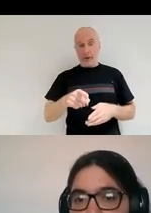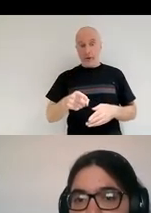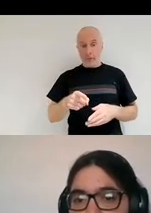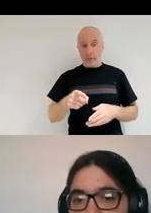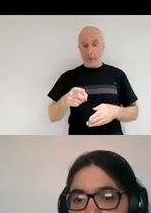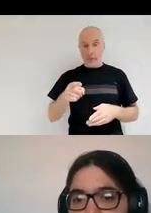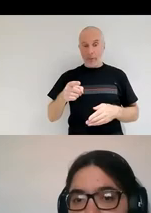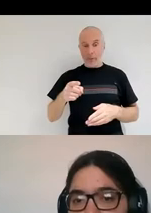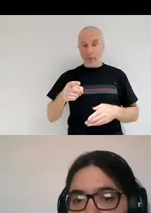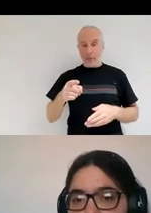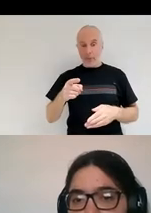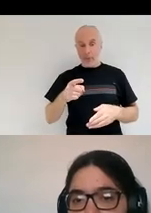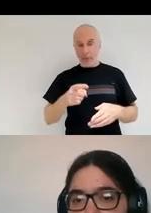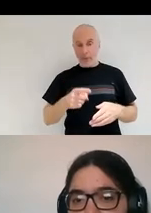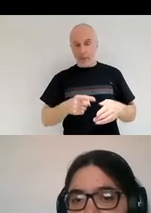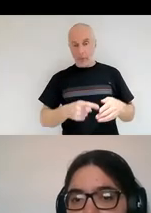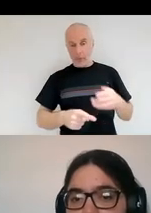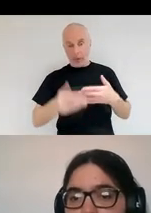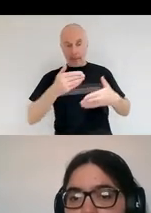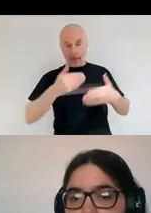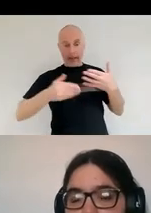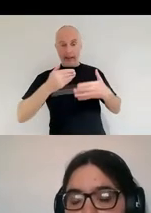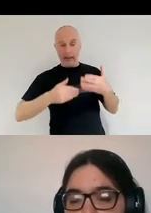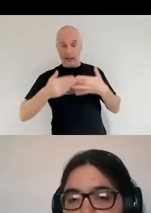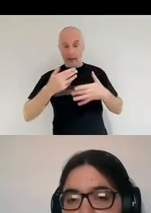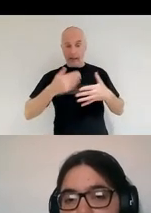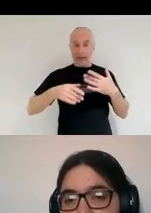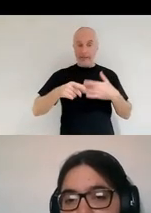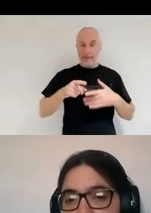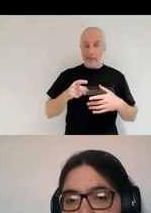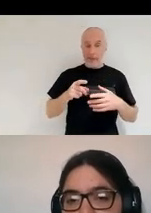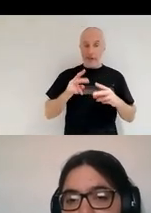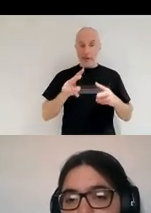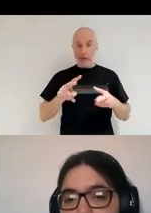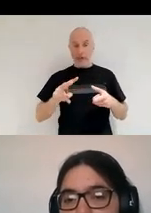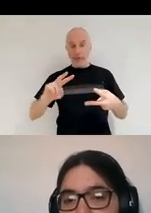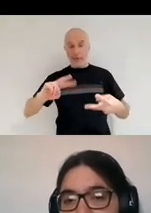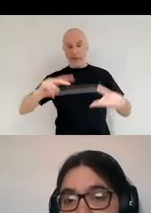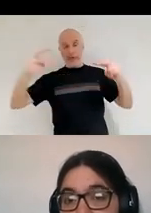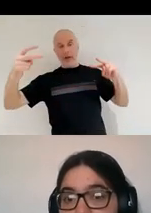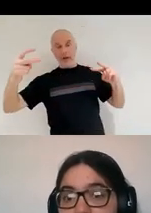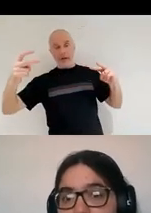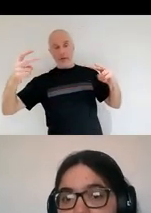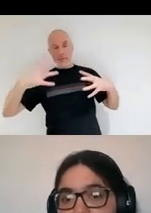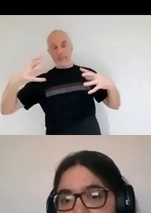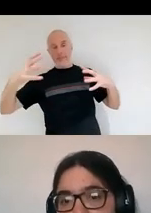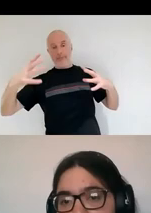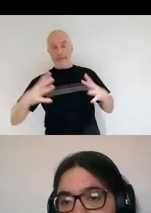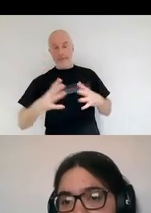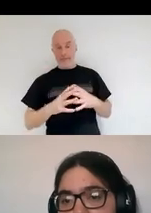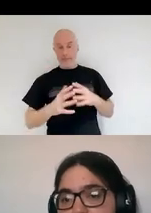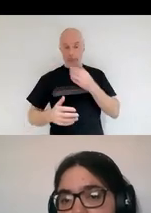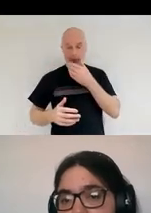back to, to the reverse shock. So the reverse shocks, they take,